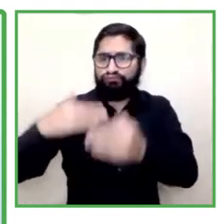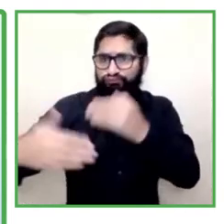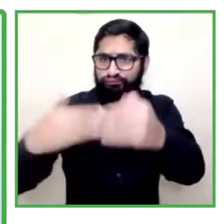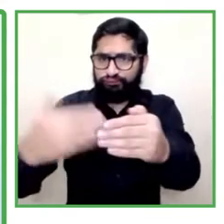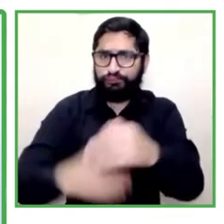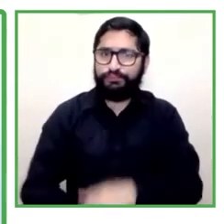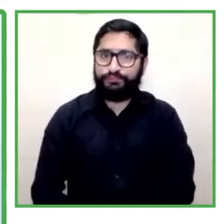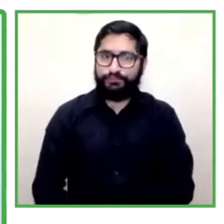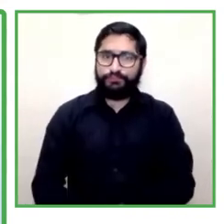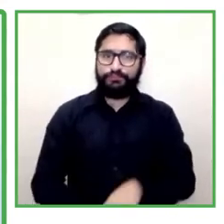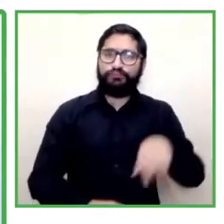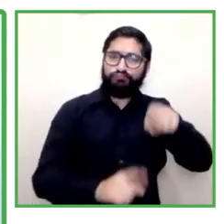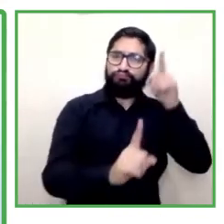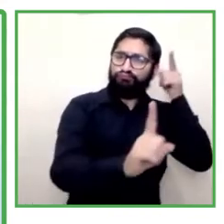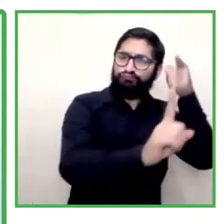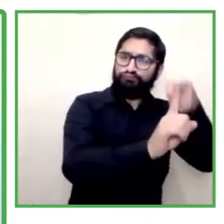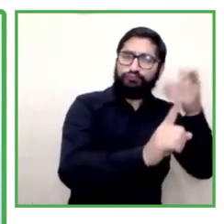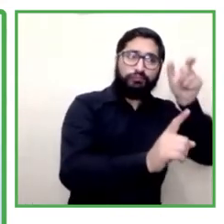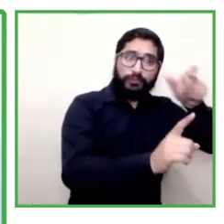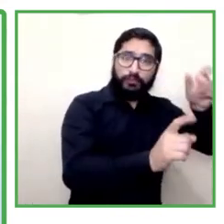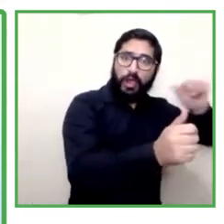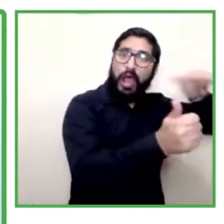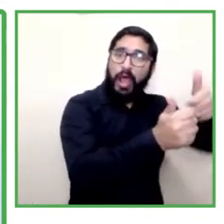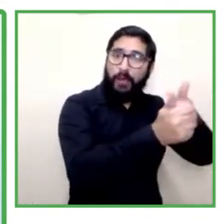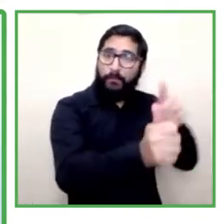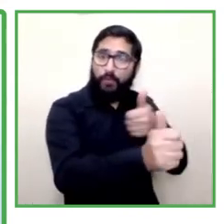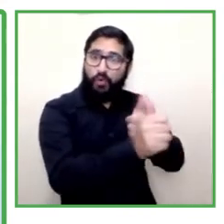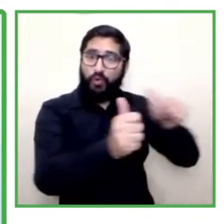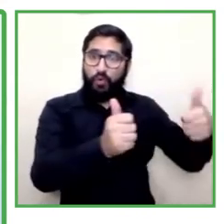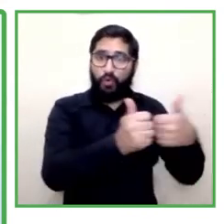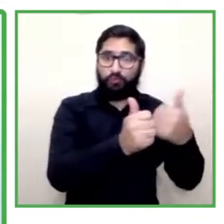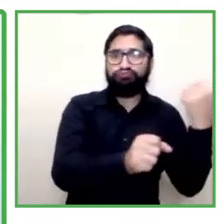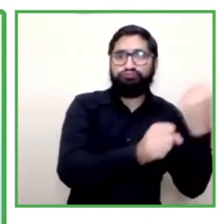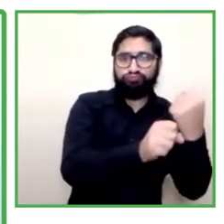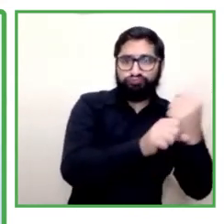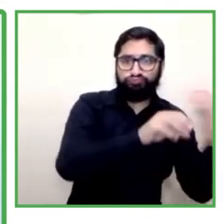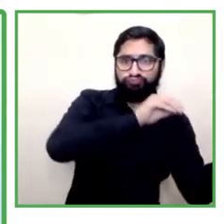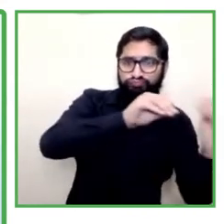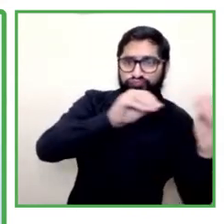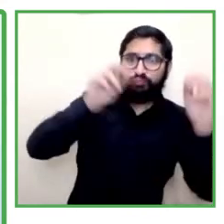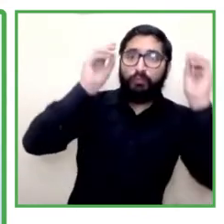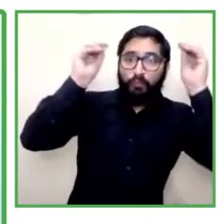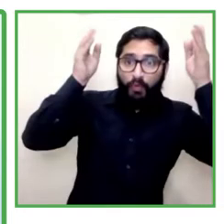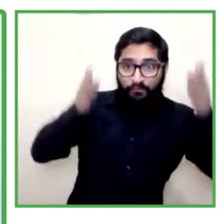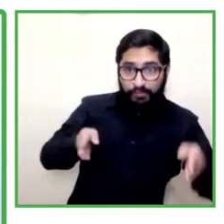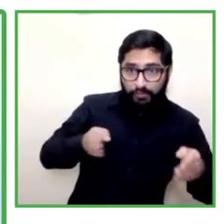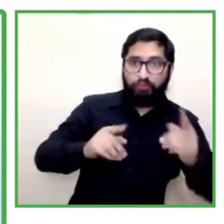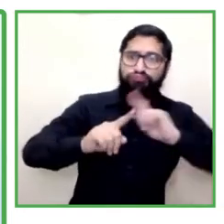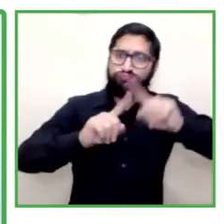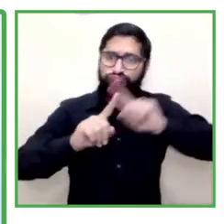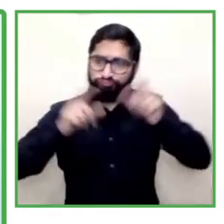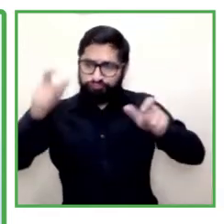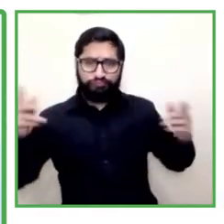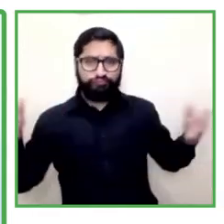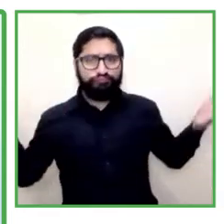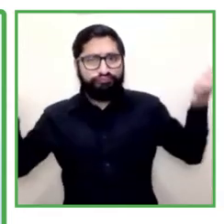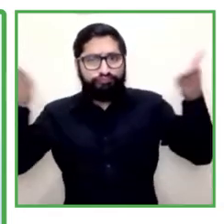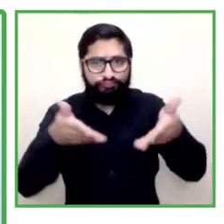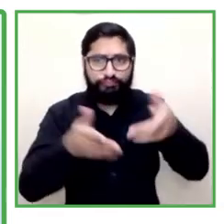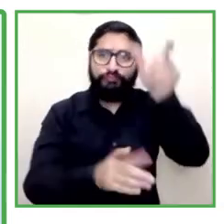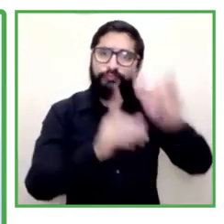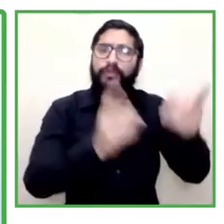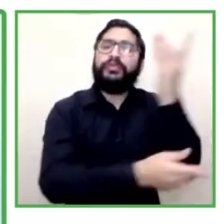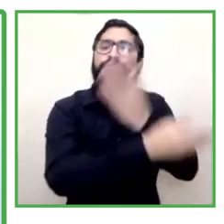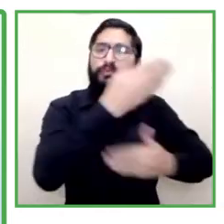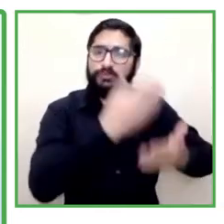with specialists in labor inclusion so that they can have the necessary adjustments in the training program and